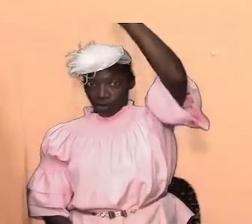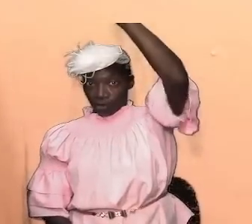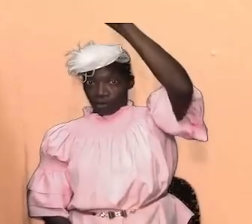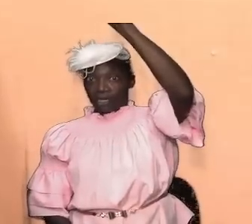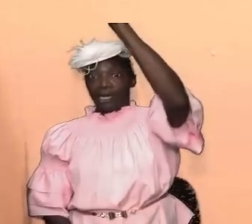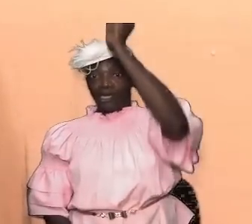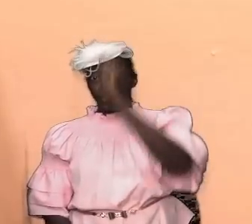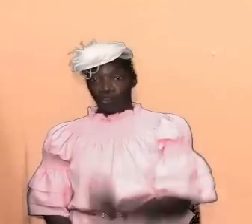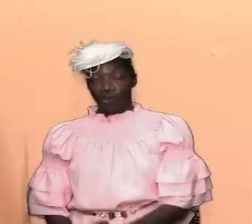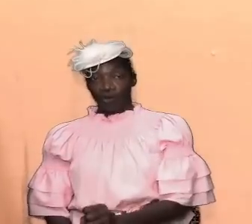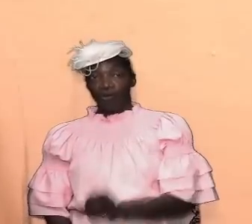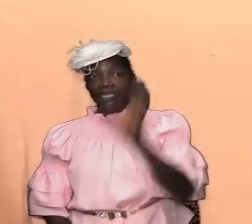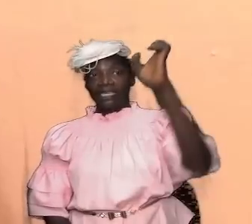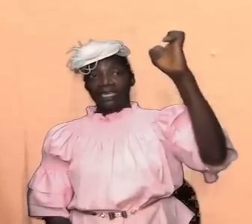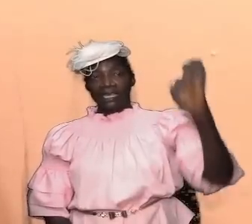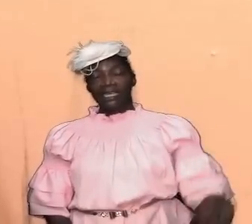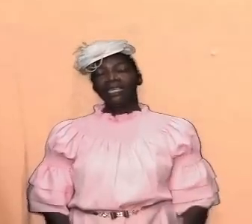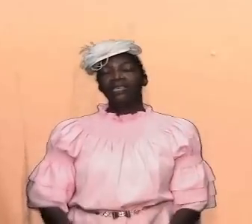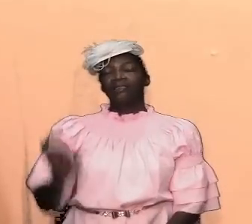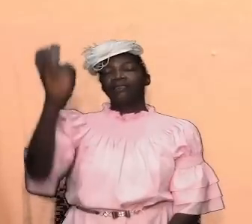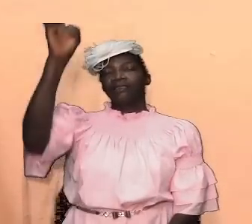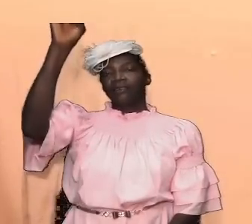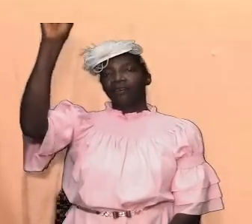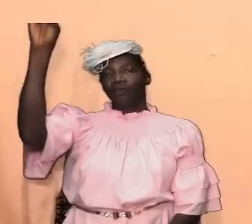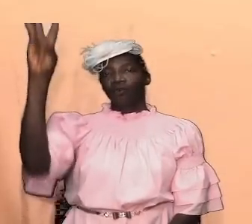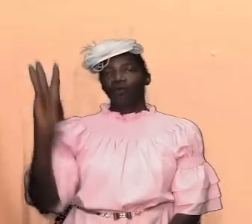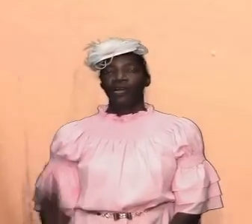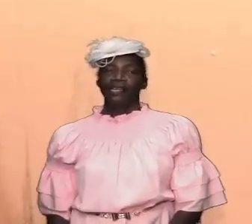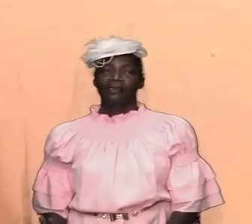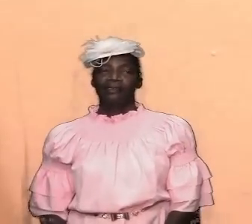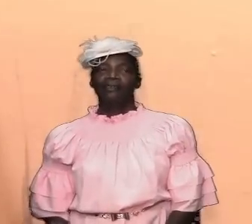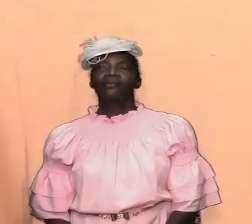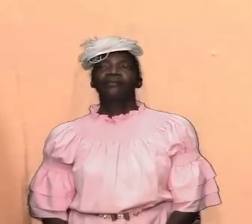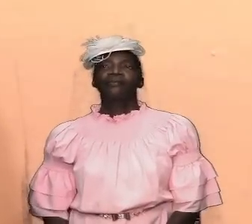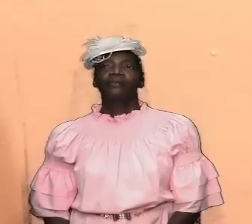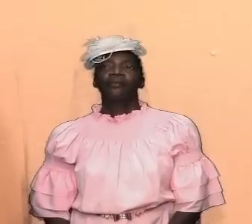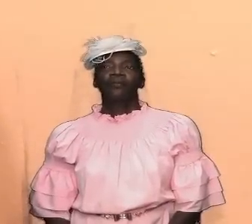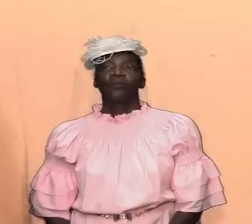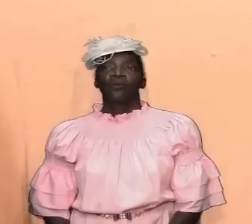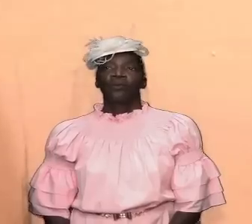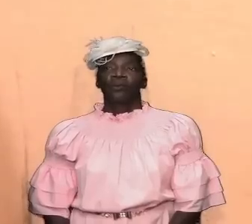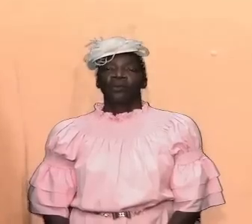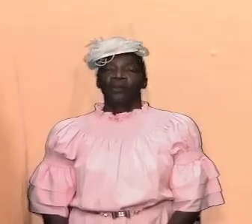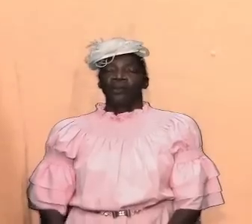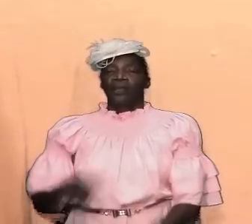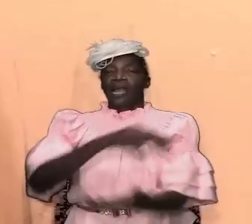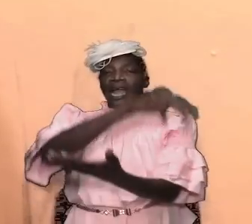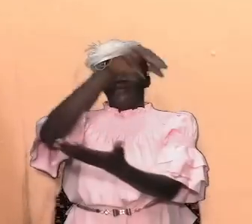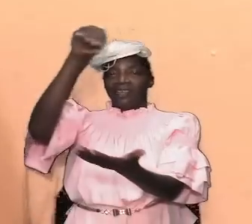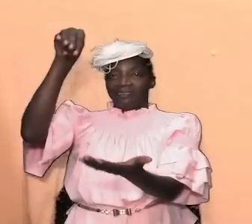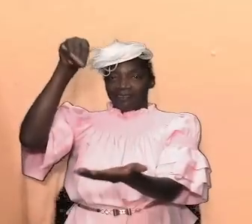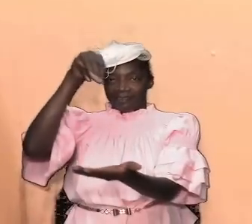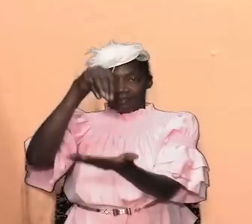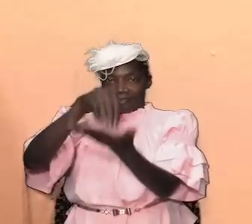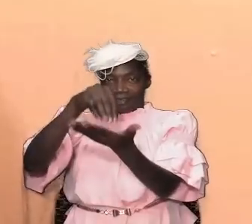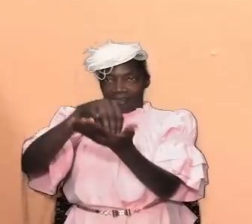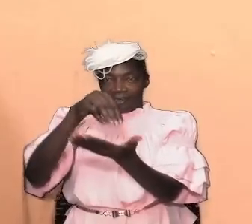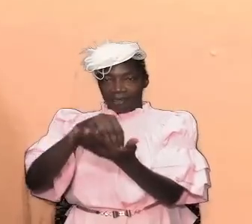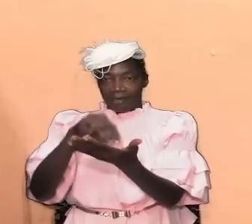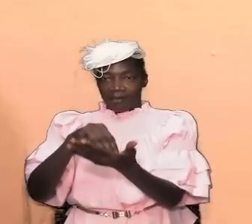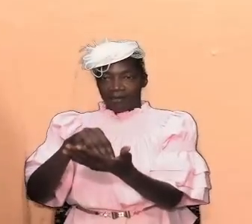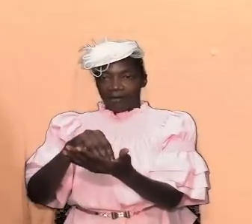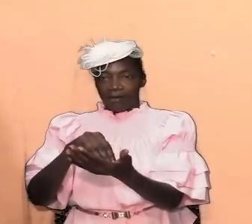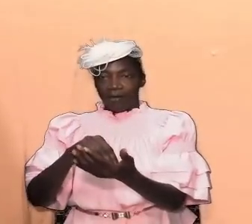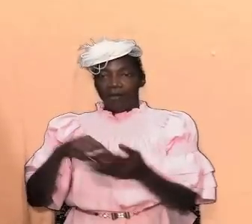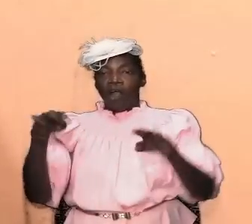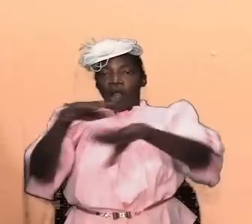center of it brothers and sisters hear what i'm saying at the center of the